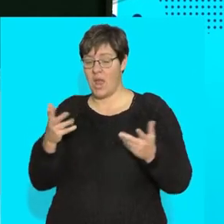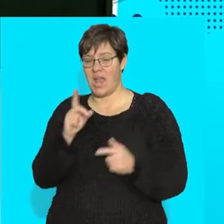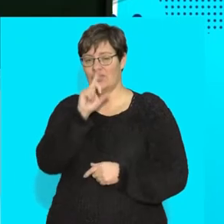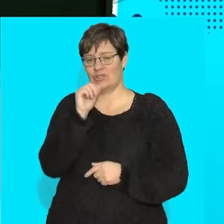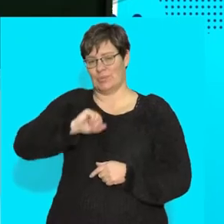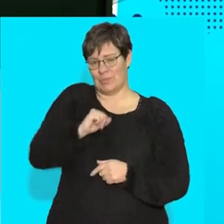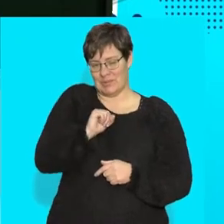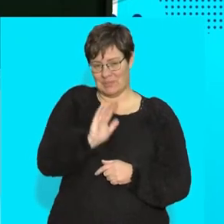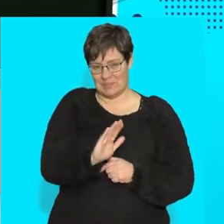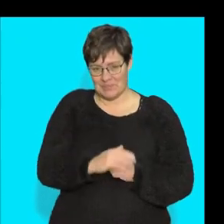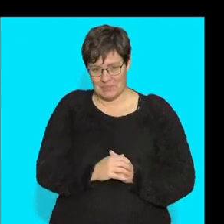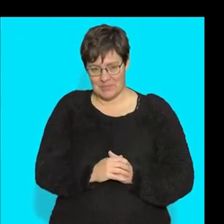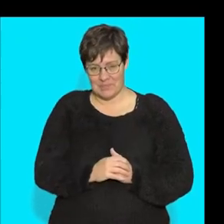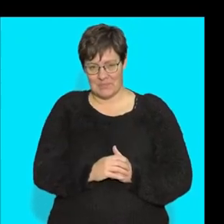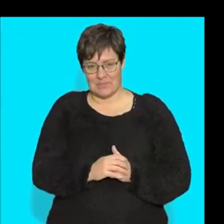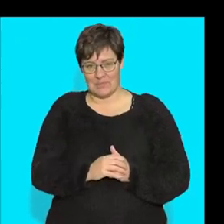my chicken wing.